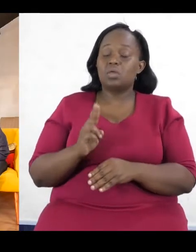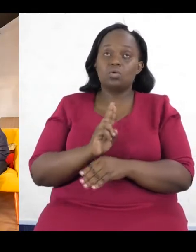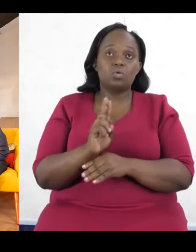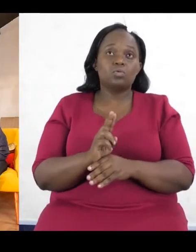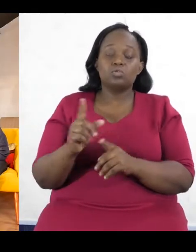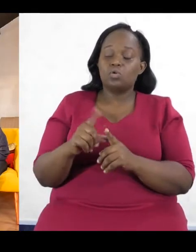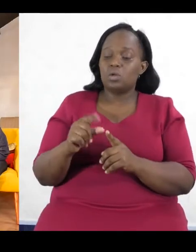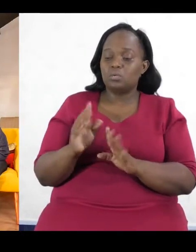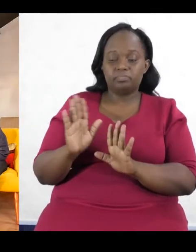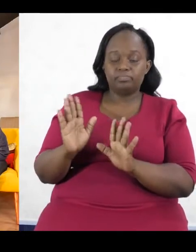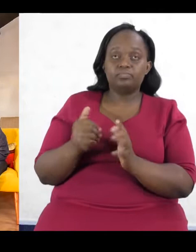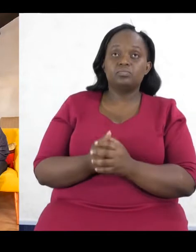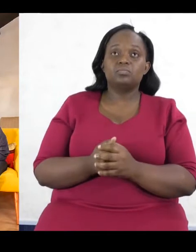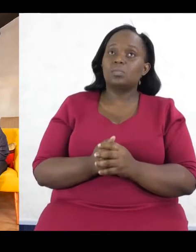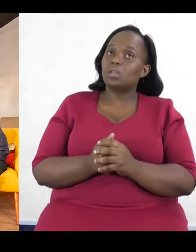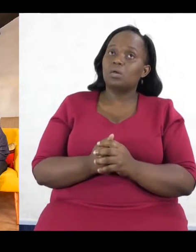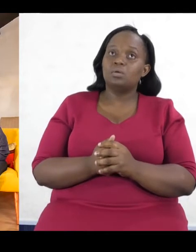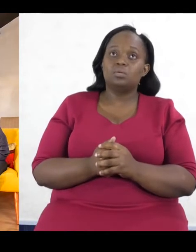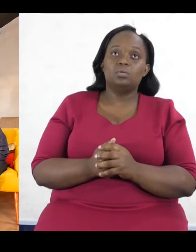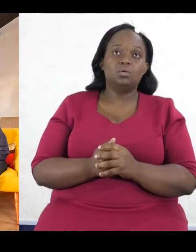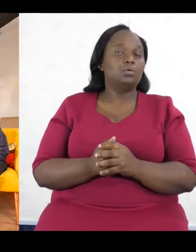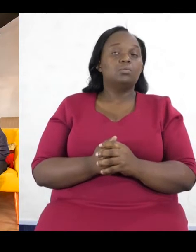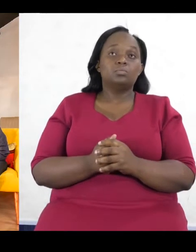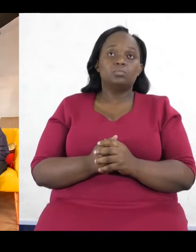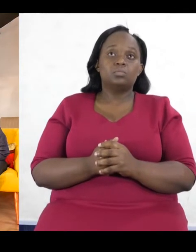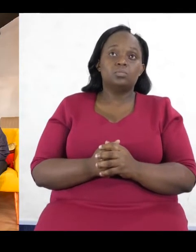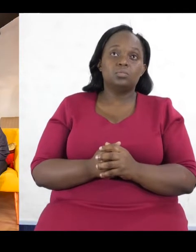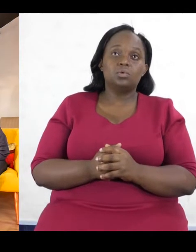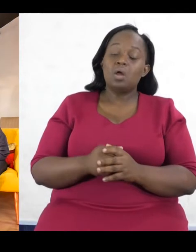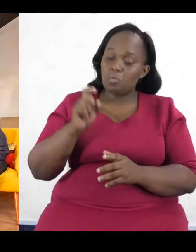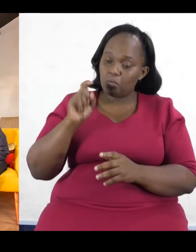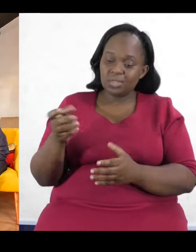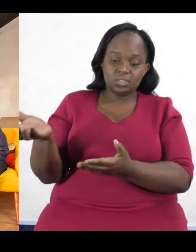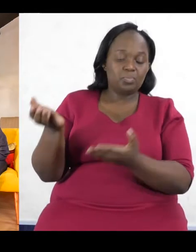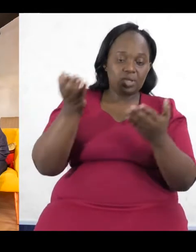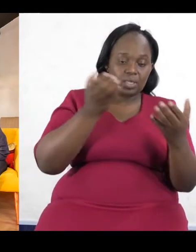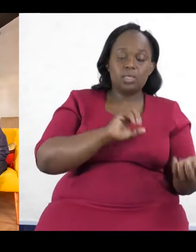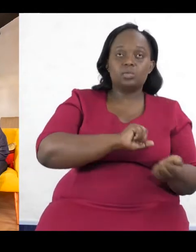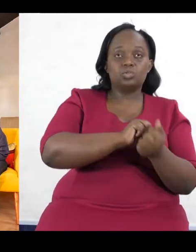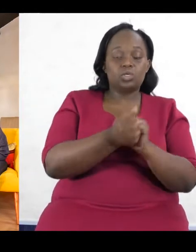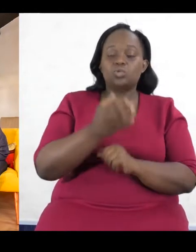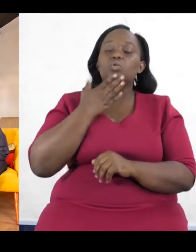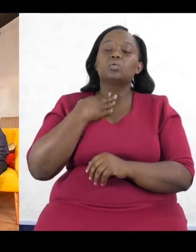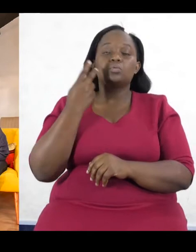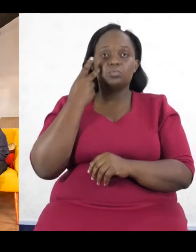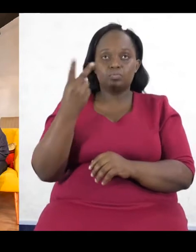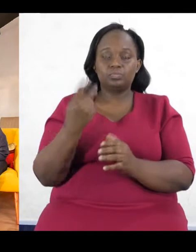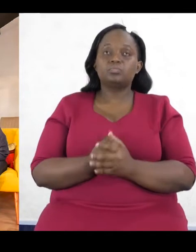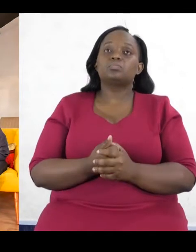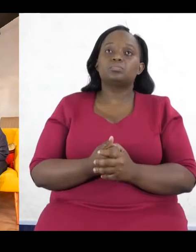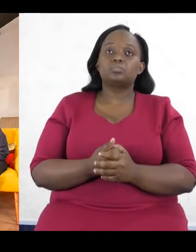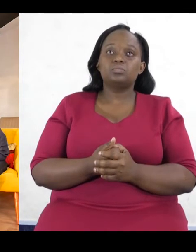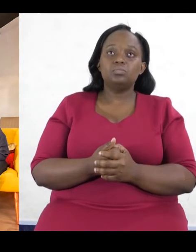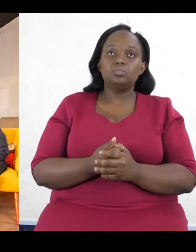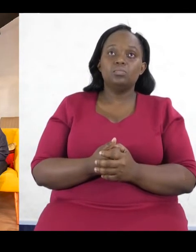Yeah. To bring the change that we want to see. Yeah. Yeah. Yeah. Yeah. And perhaps that's maybe the only way,